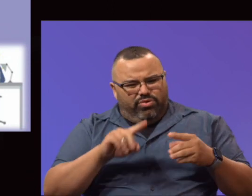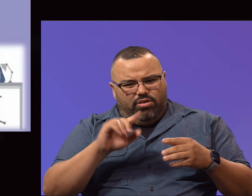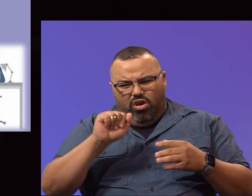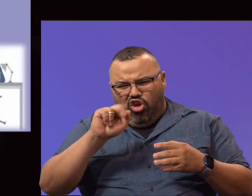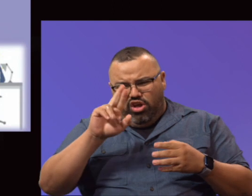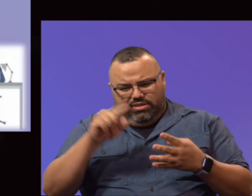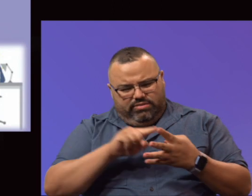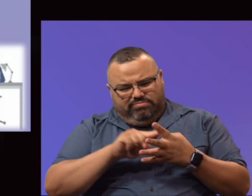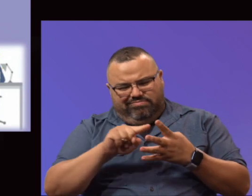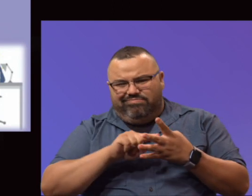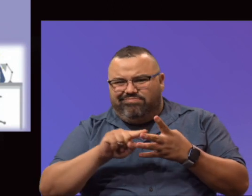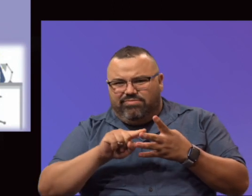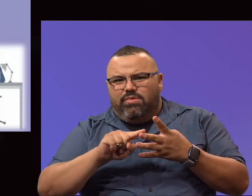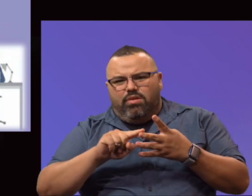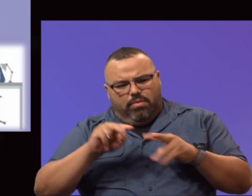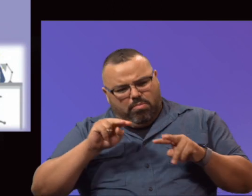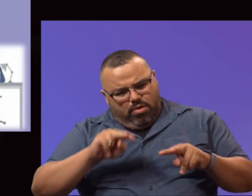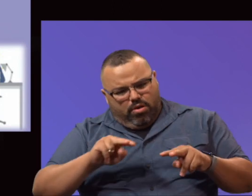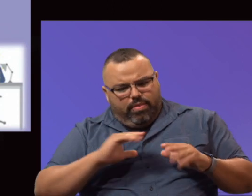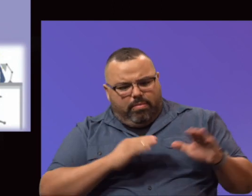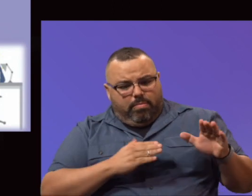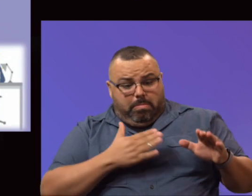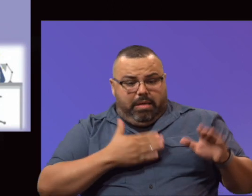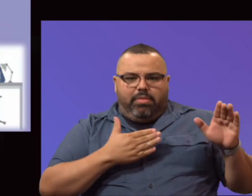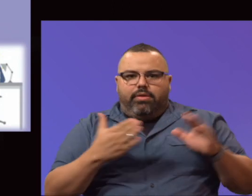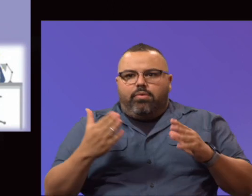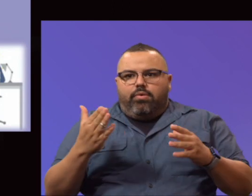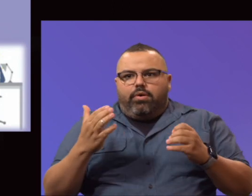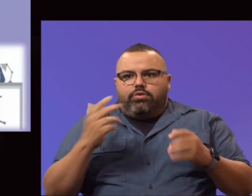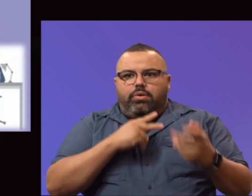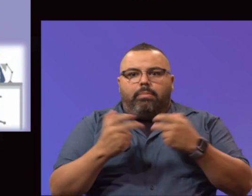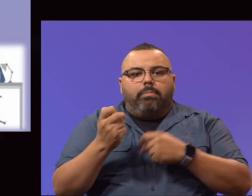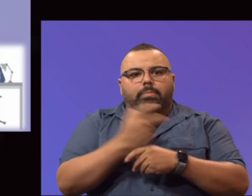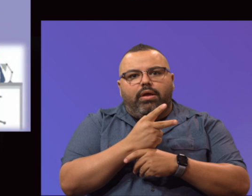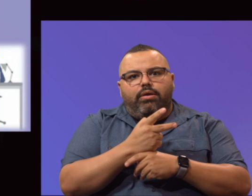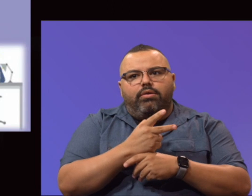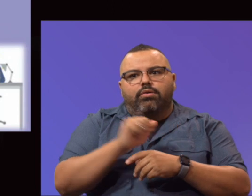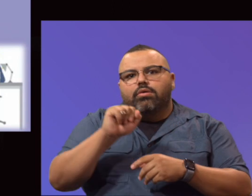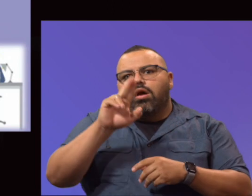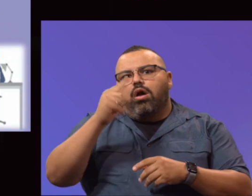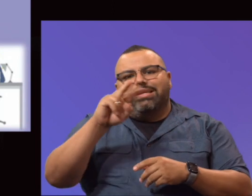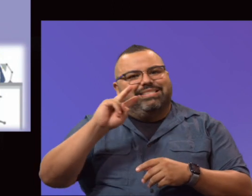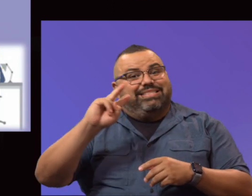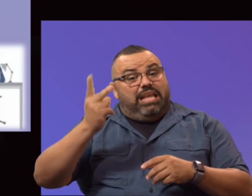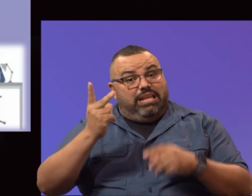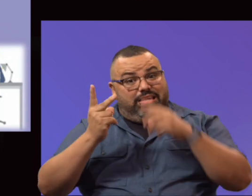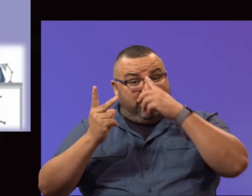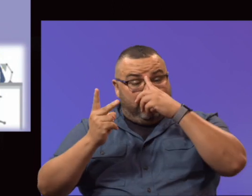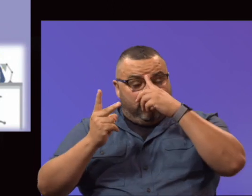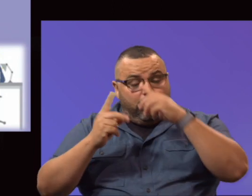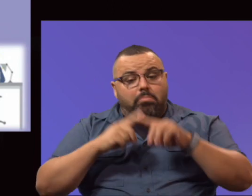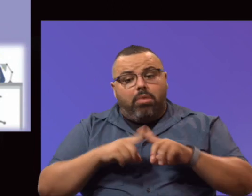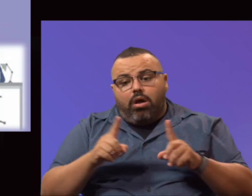August, the administration monitored. We were supposed to. Our plan, my plan, was initially to come back on August the 2nd. However,